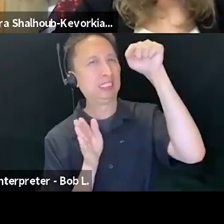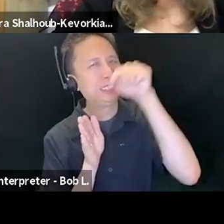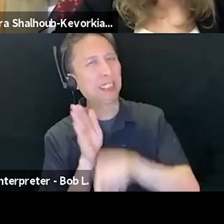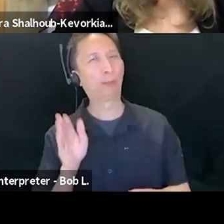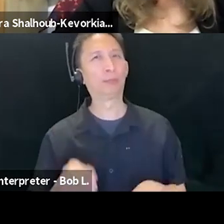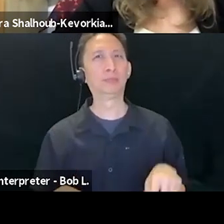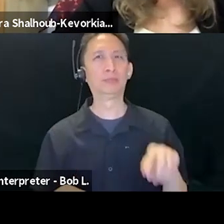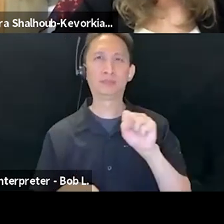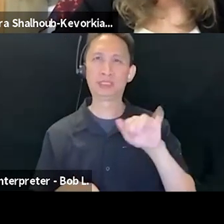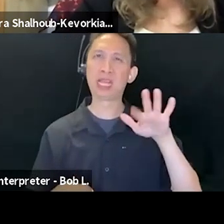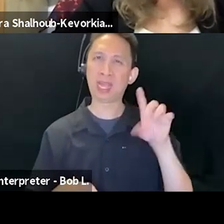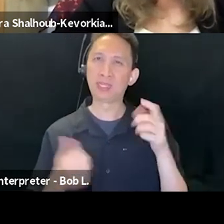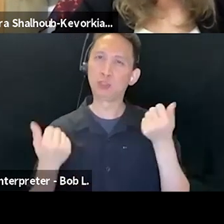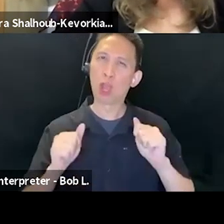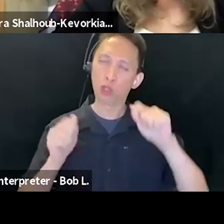Edward talks about a lot.